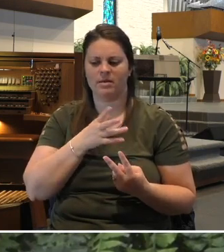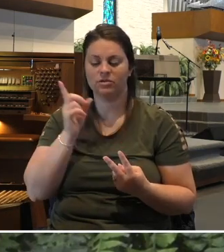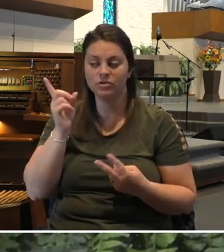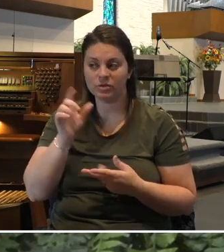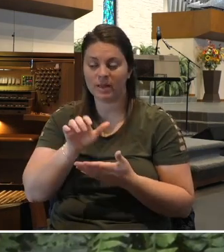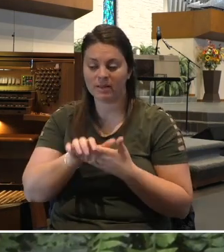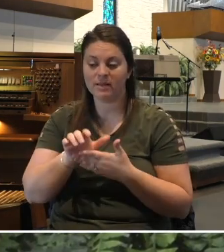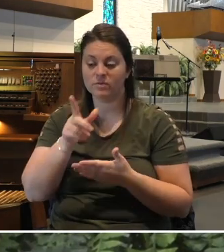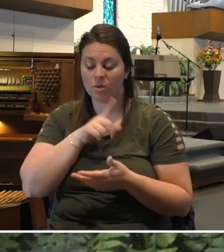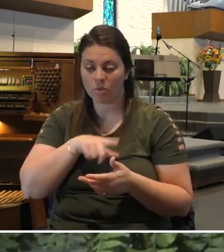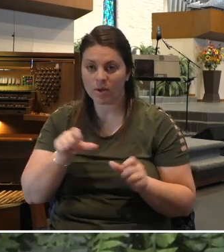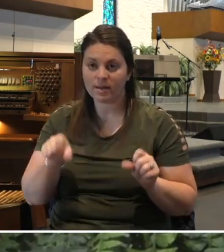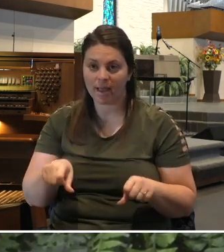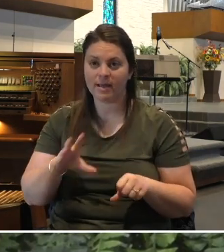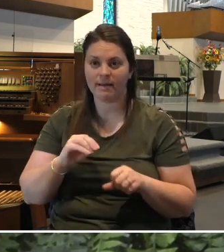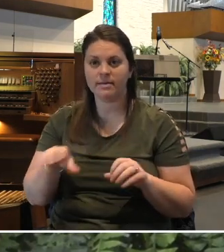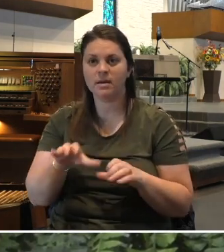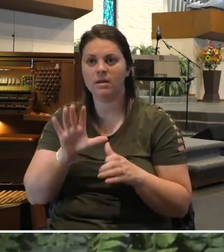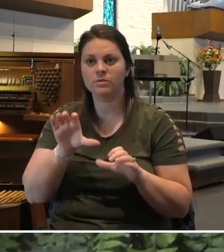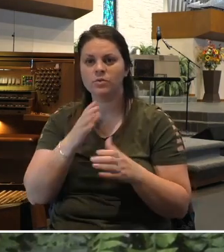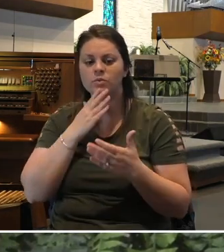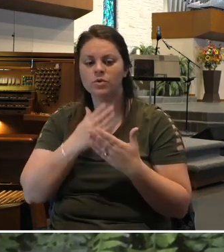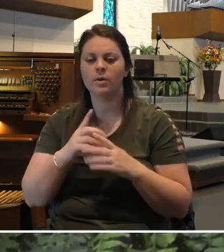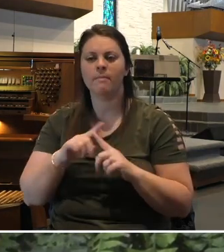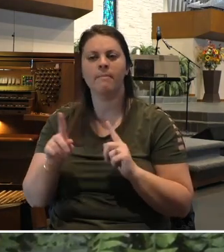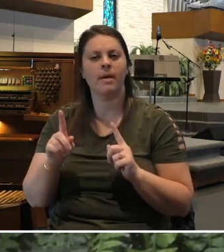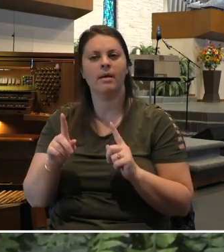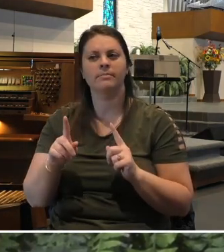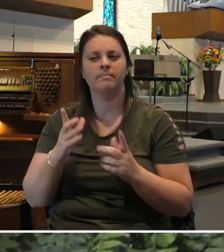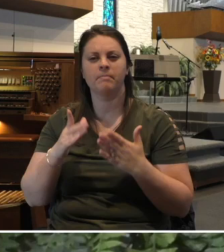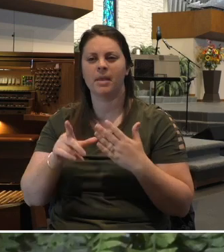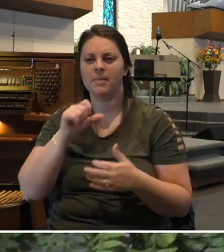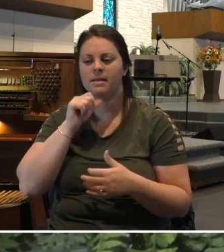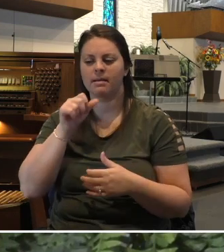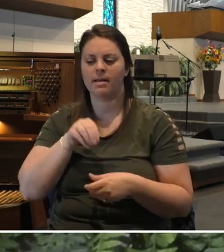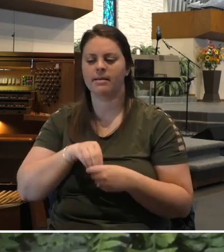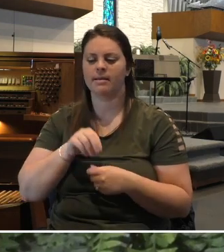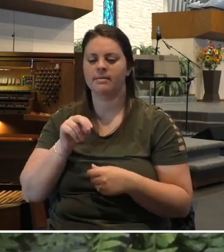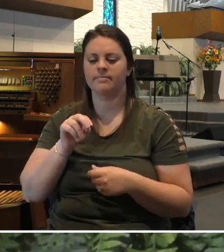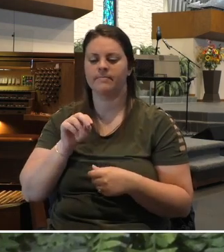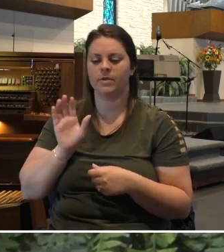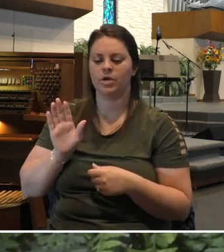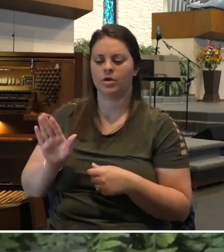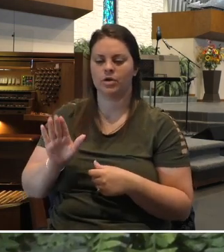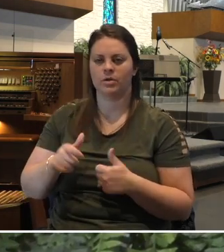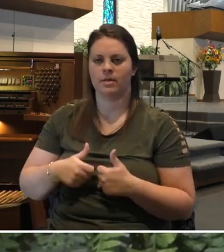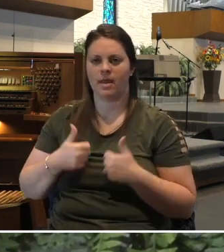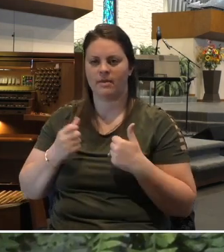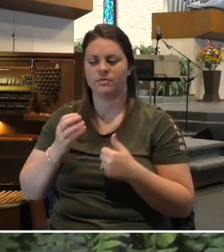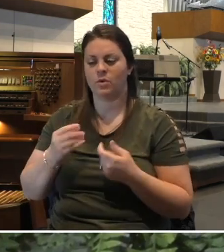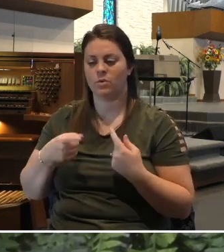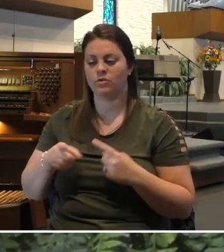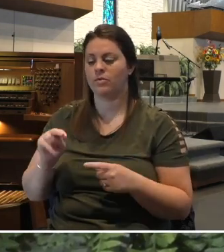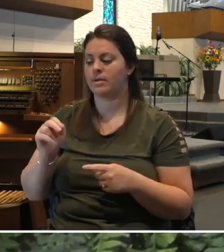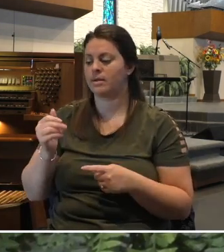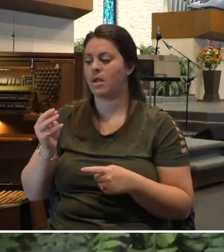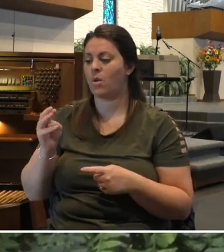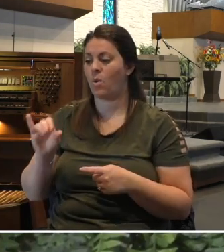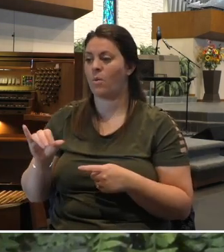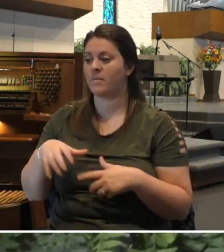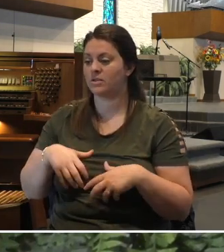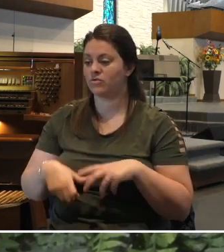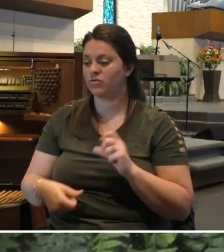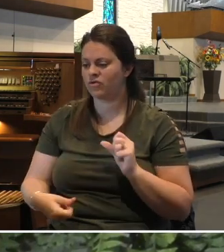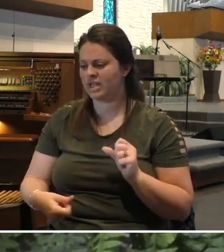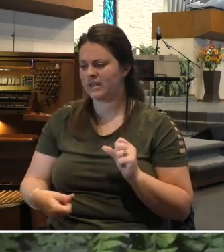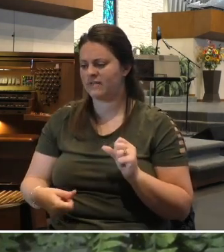good, but not necessarily to her life. And so in her grief, she wants to set them free. It's like she